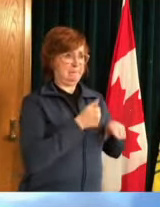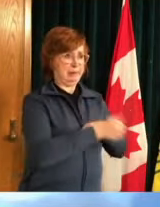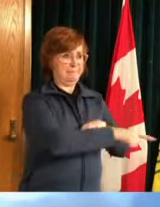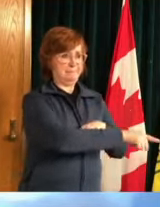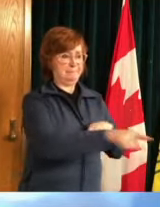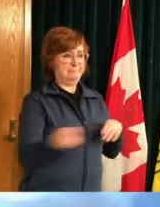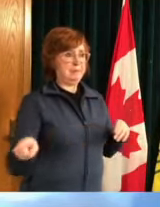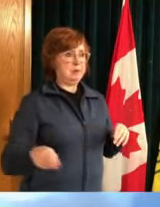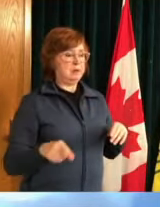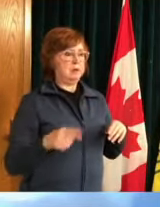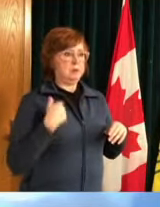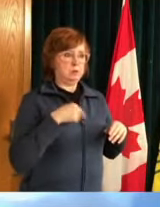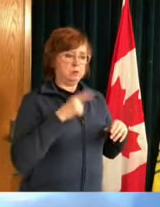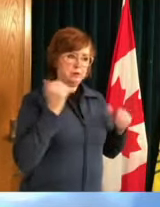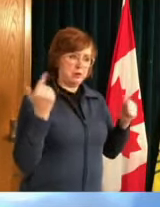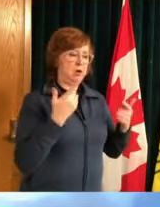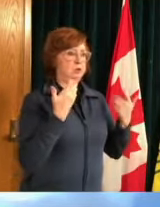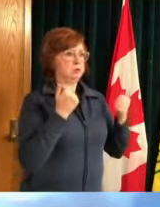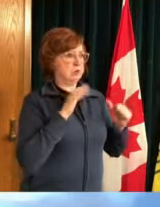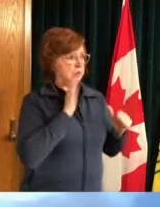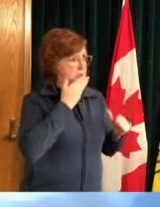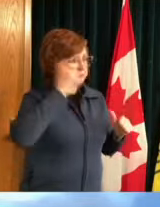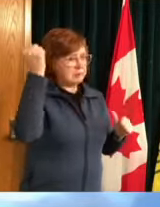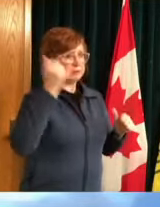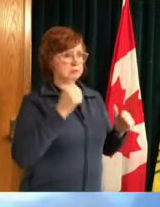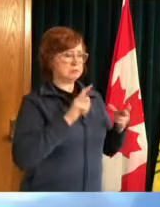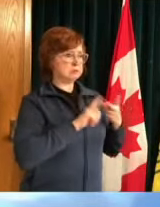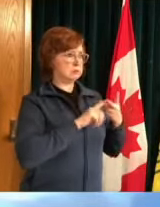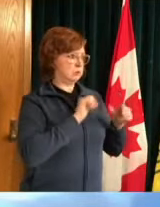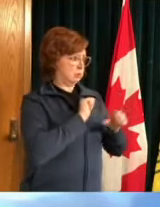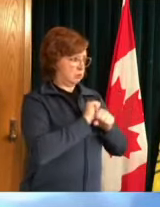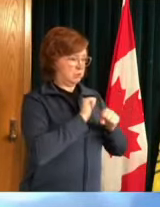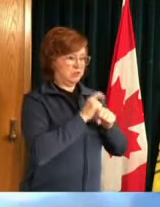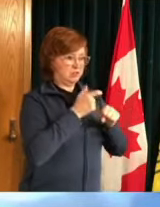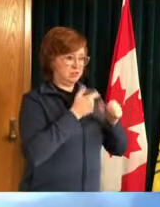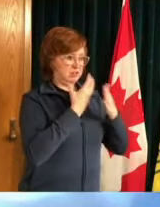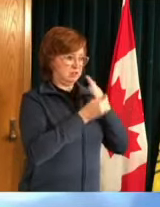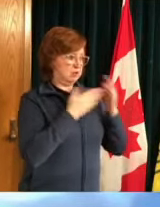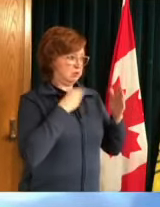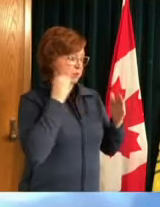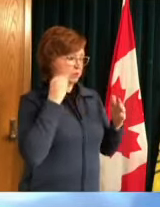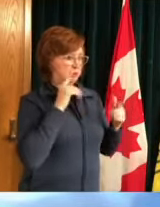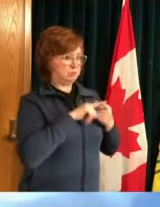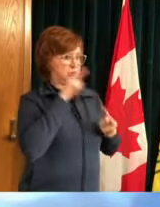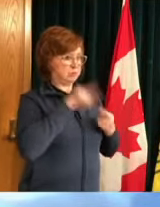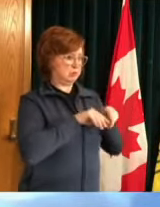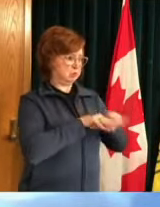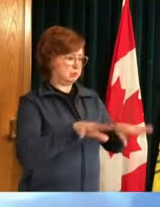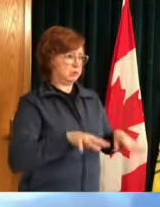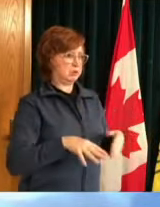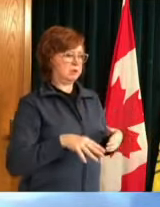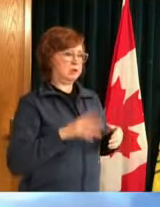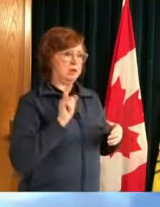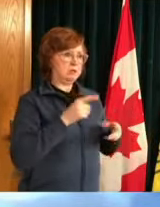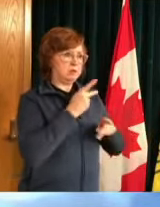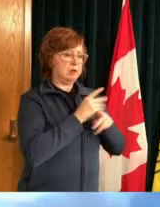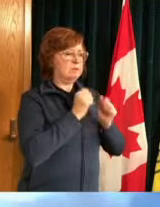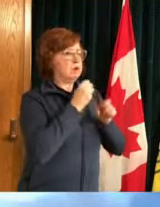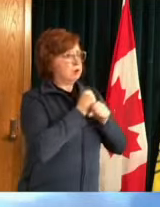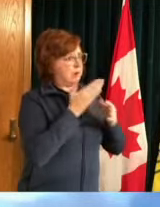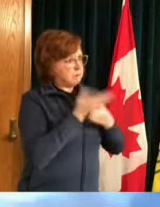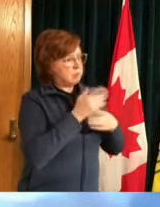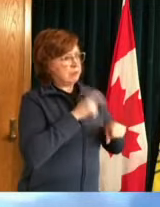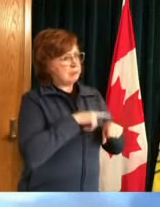employers and employees who have to work outside the home to minimize transmission and special caution around break times you know avoiding